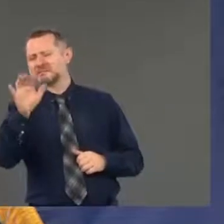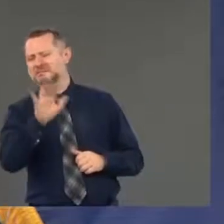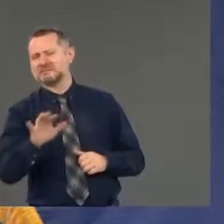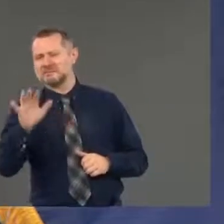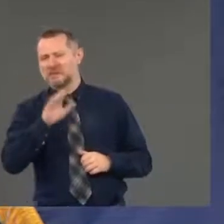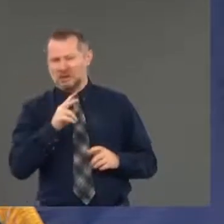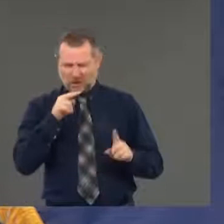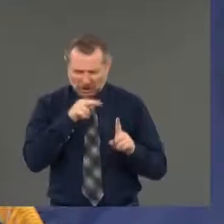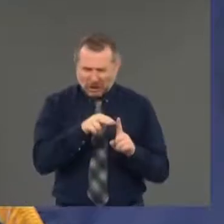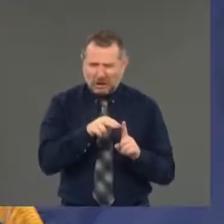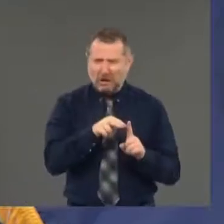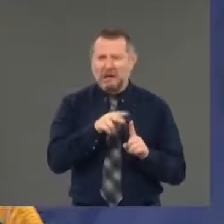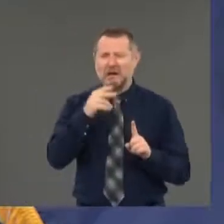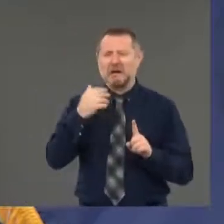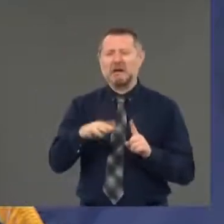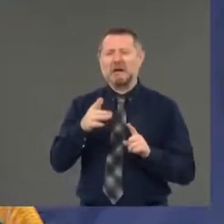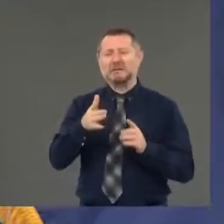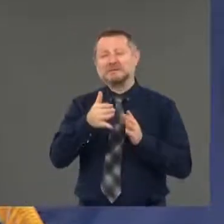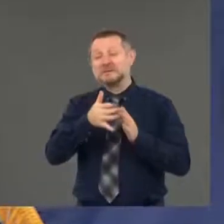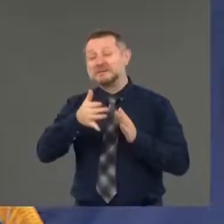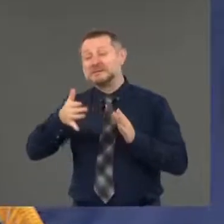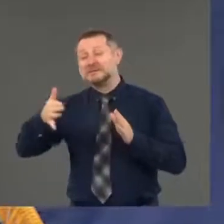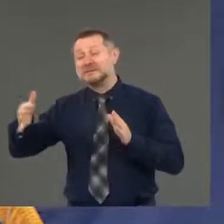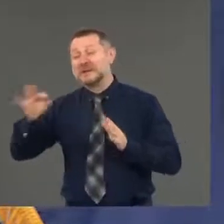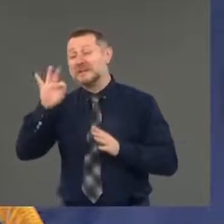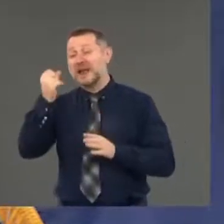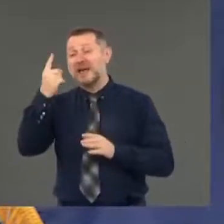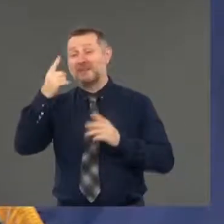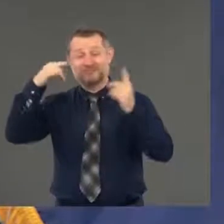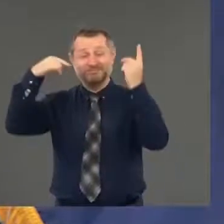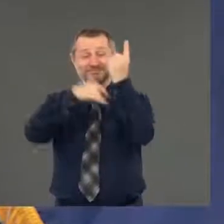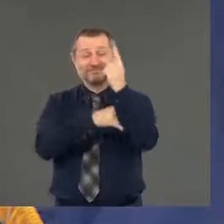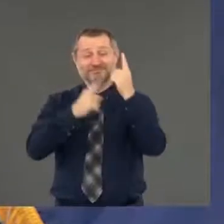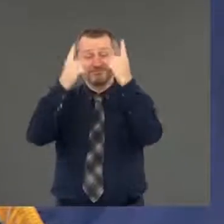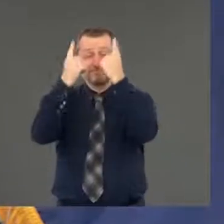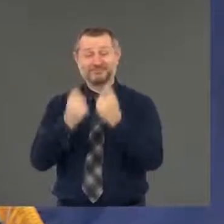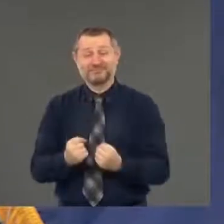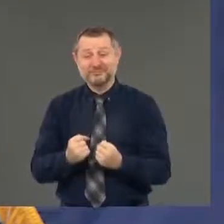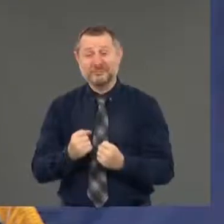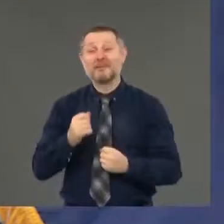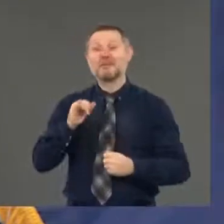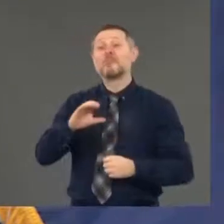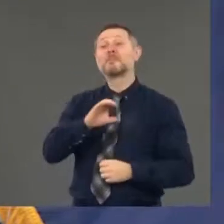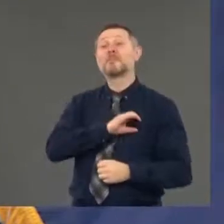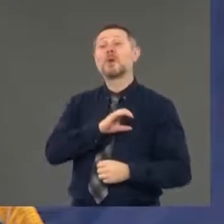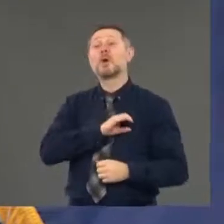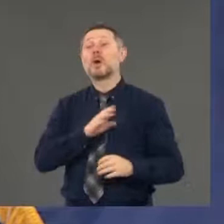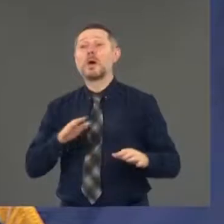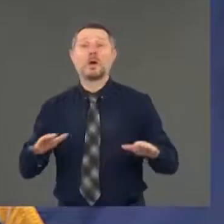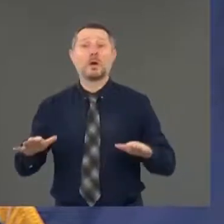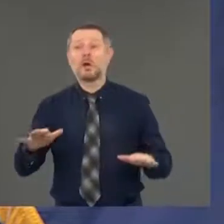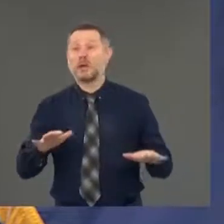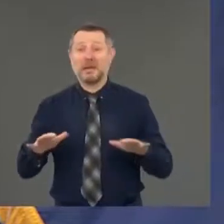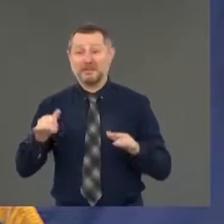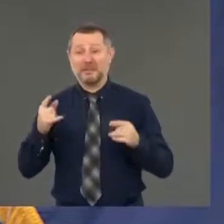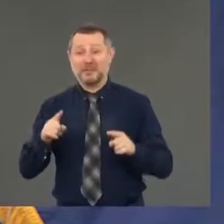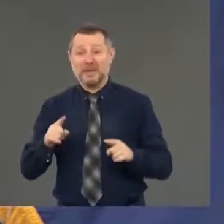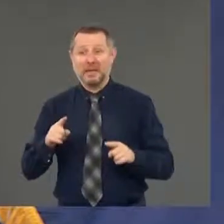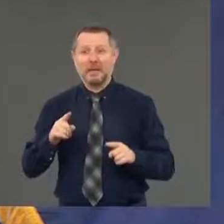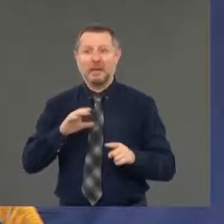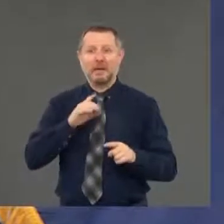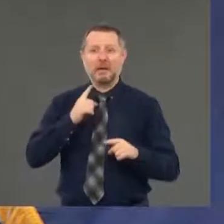to the post-9-11, where police became not just police, but anti